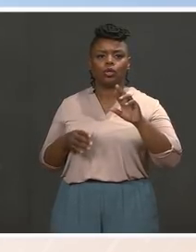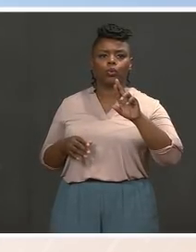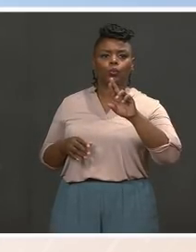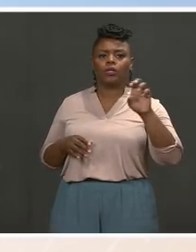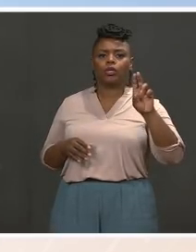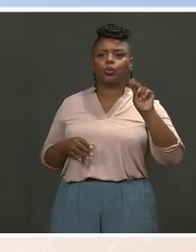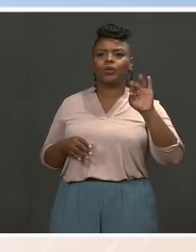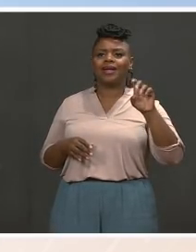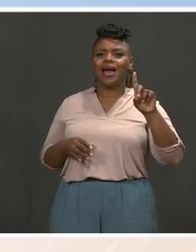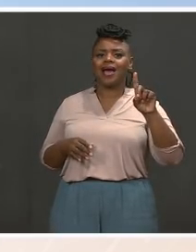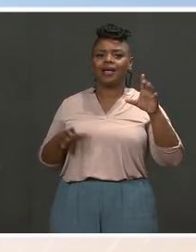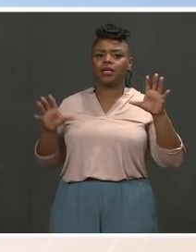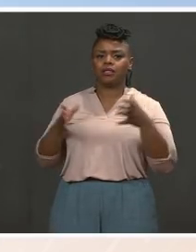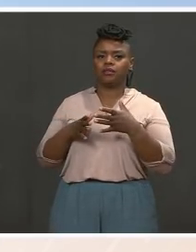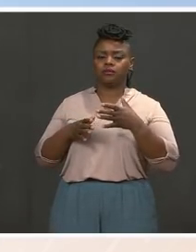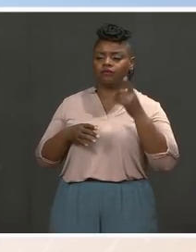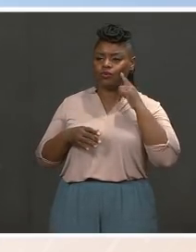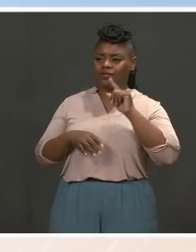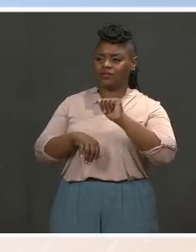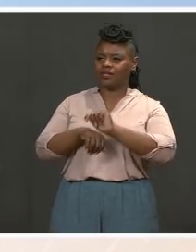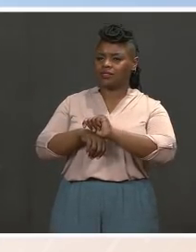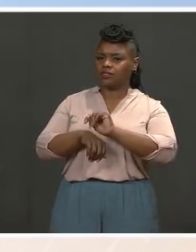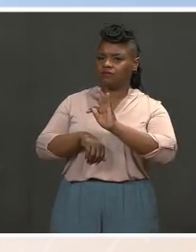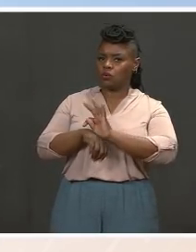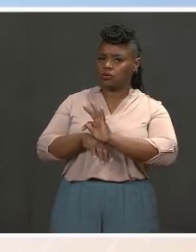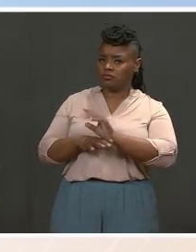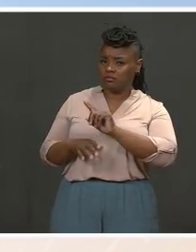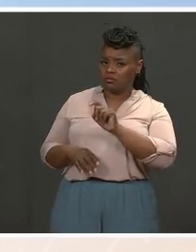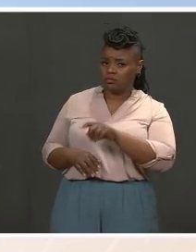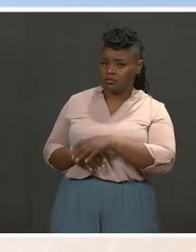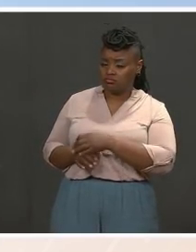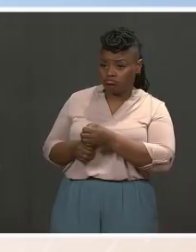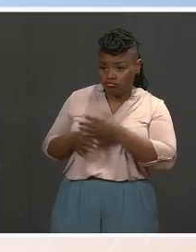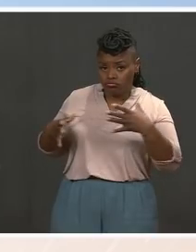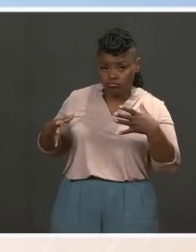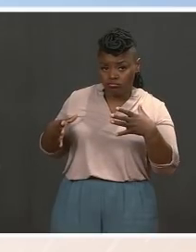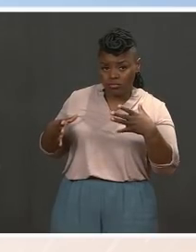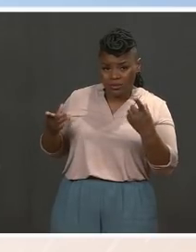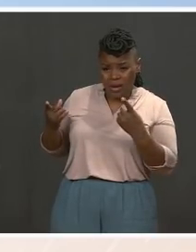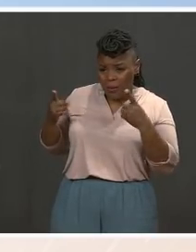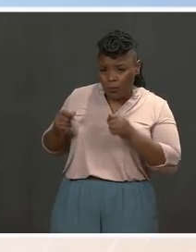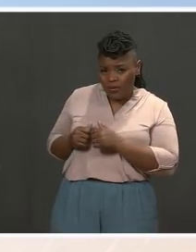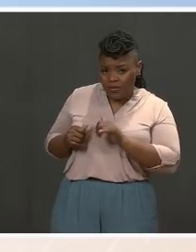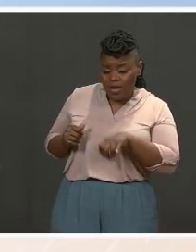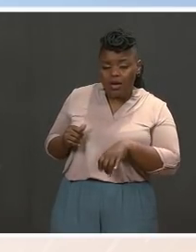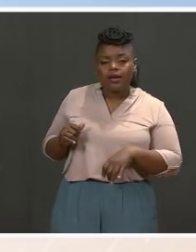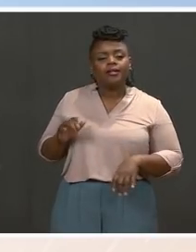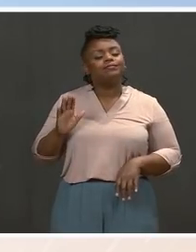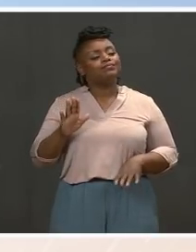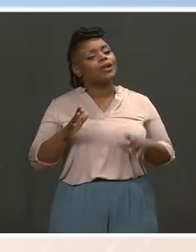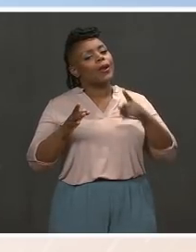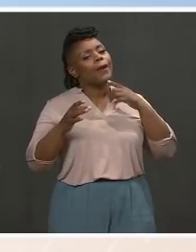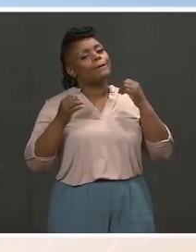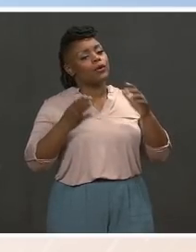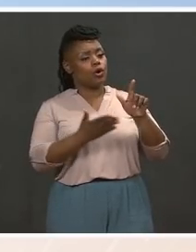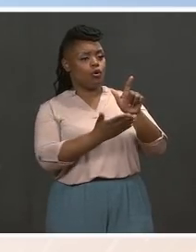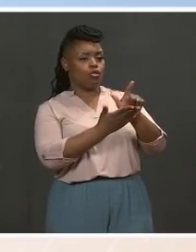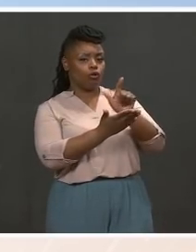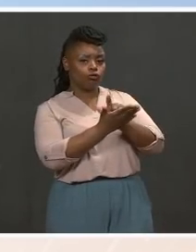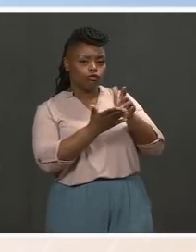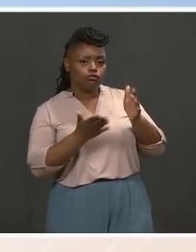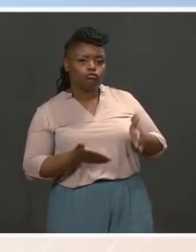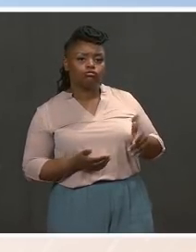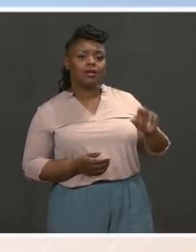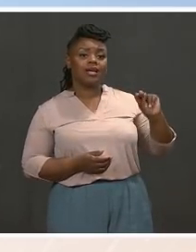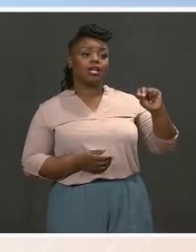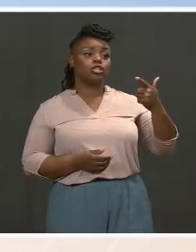stand right now? There have been, and a lot of that has happened through lawyers and outside groups and the NGO community that plays an incredible role